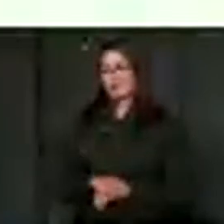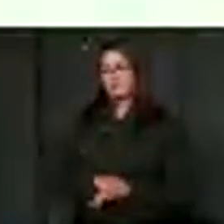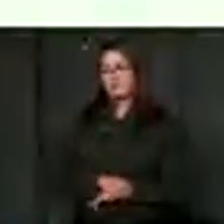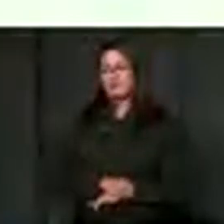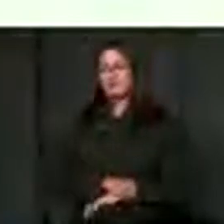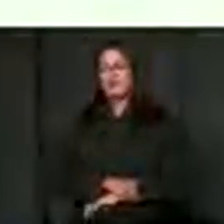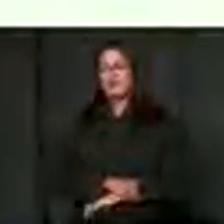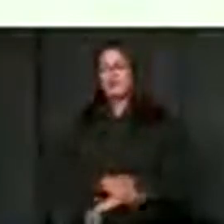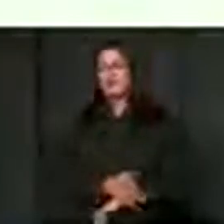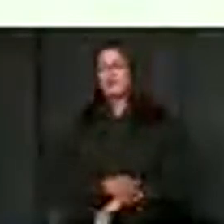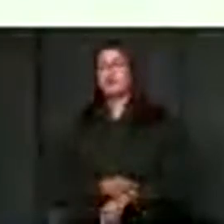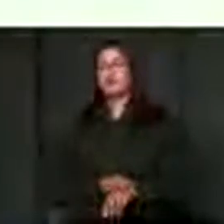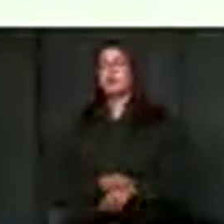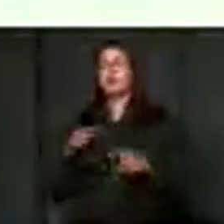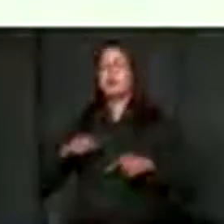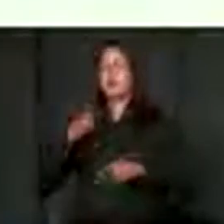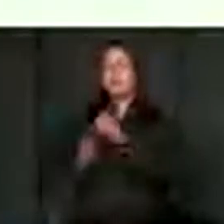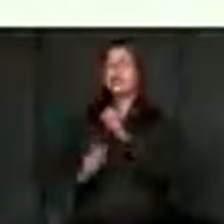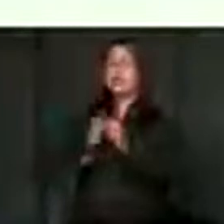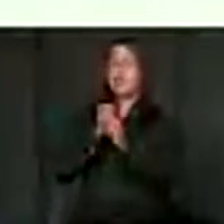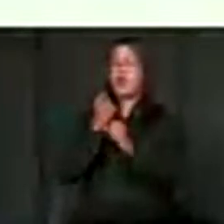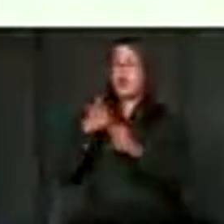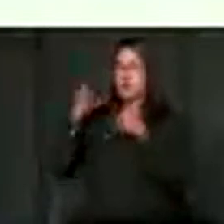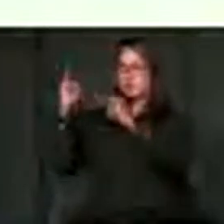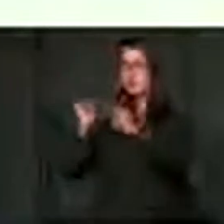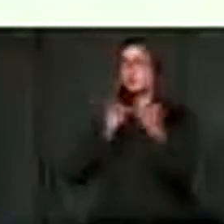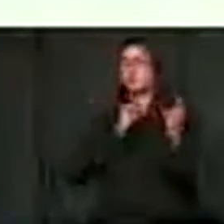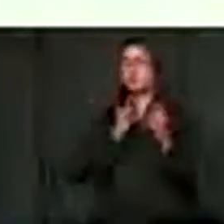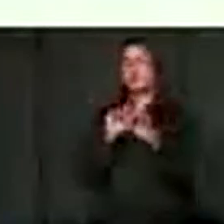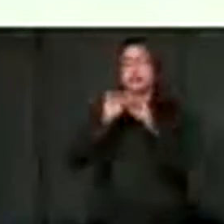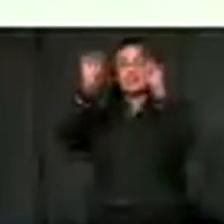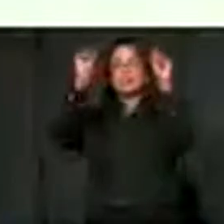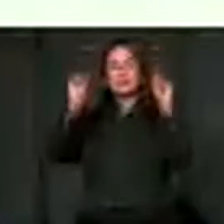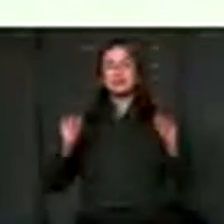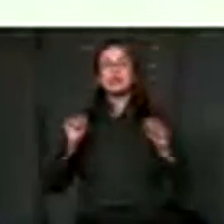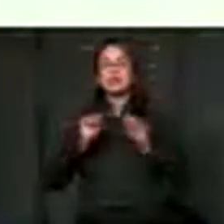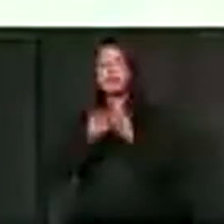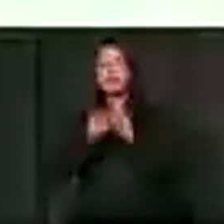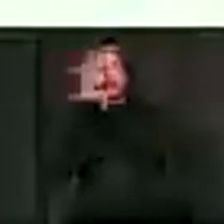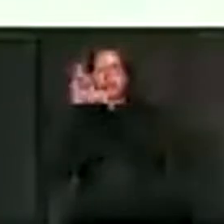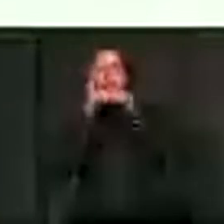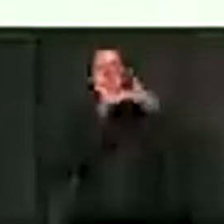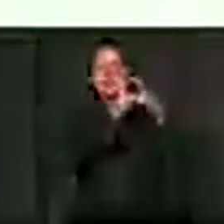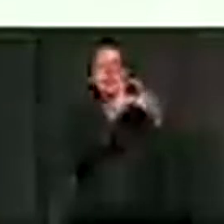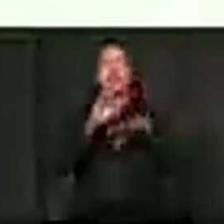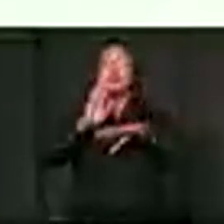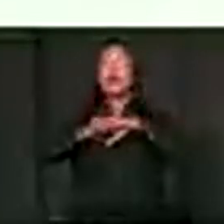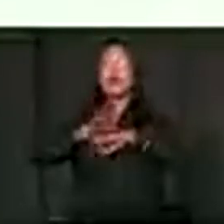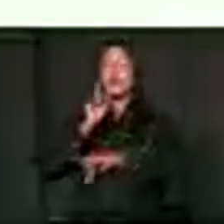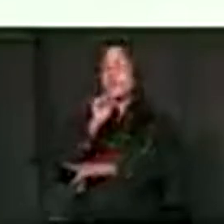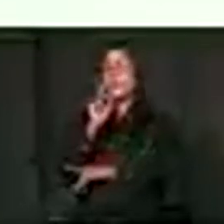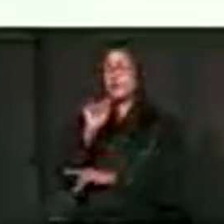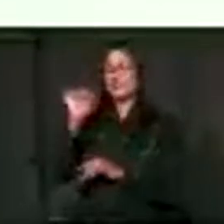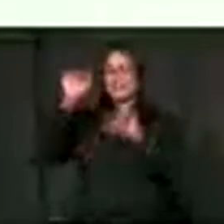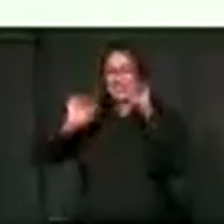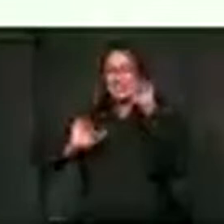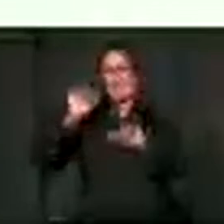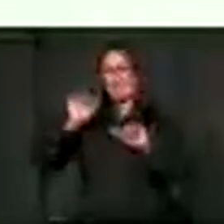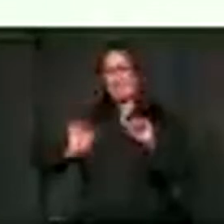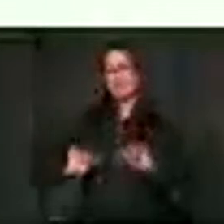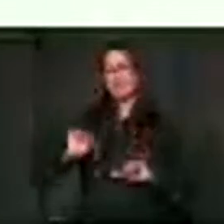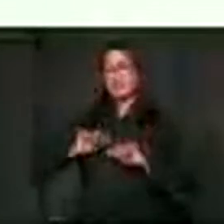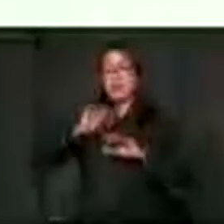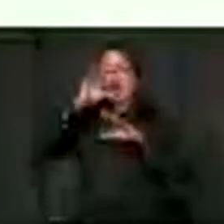we have introduced assessment studies in the system, which focus on assessment for and of learning,